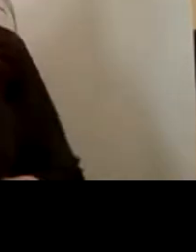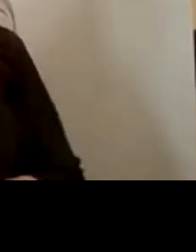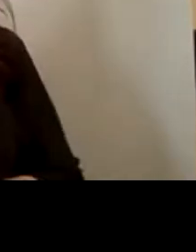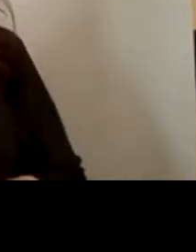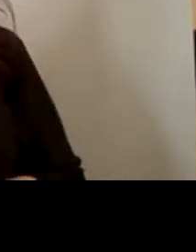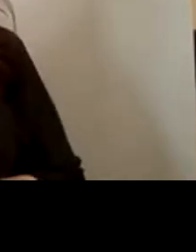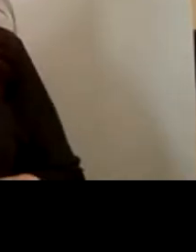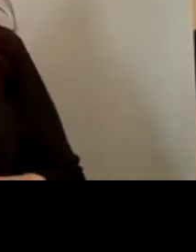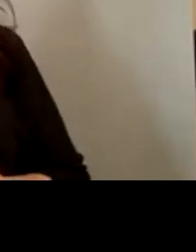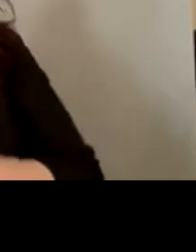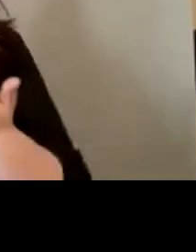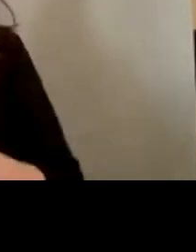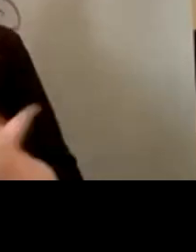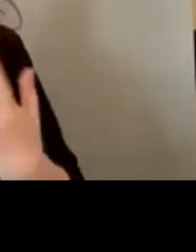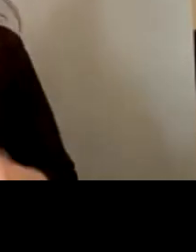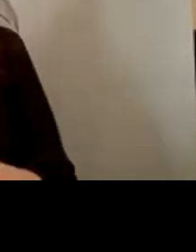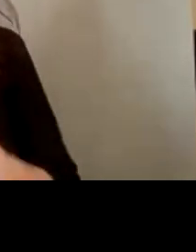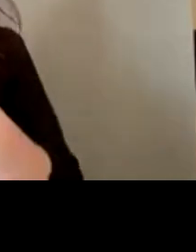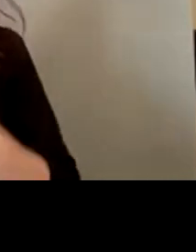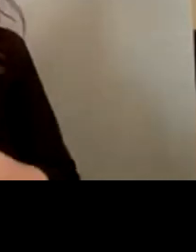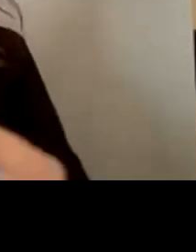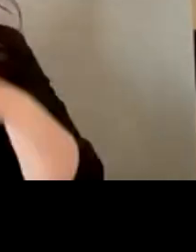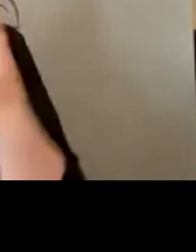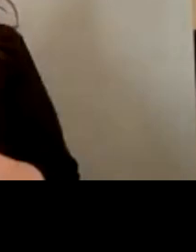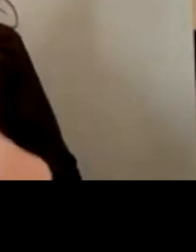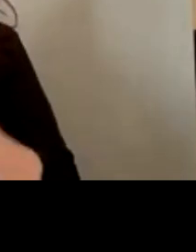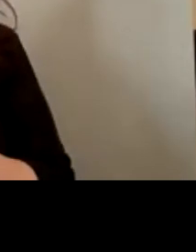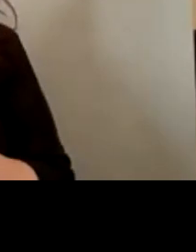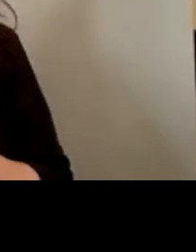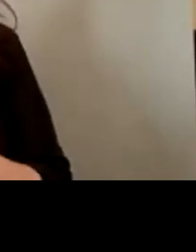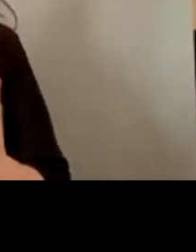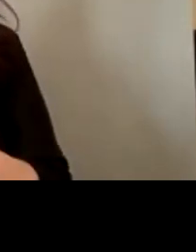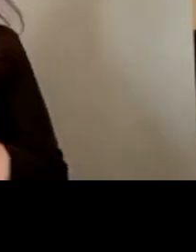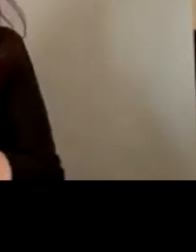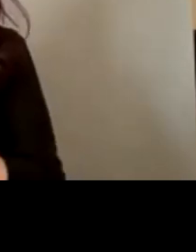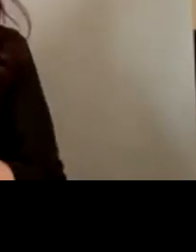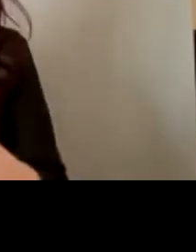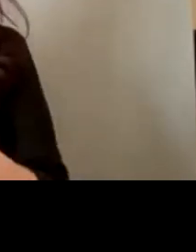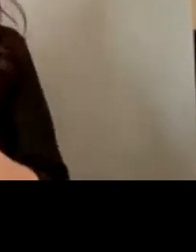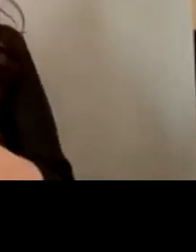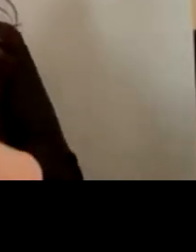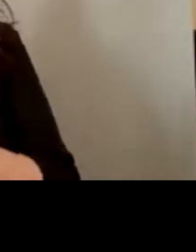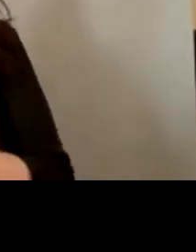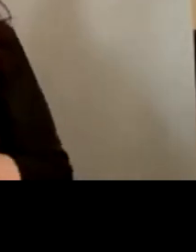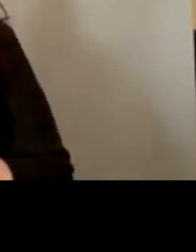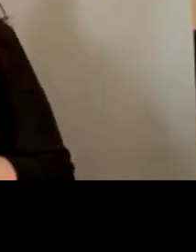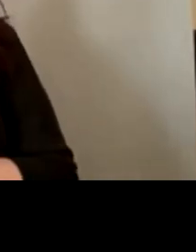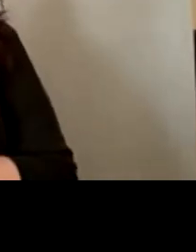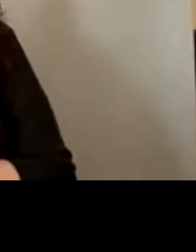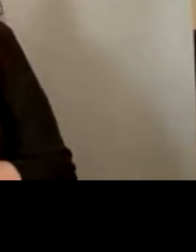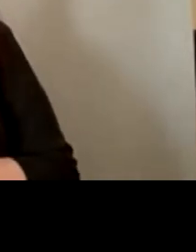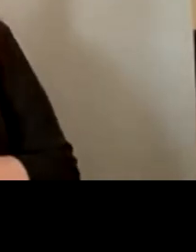have all the links that have come up in the chat and all the links that maybe are in the people's slides as well so you'll have lots of information